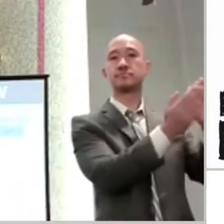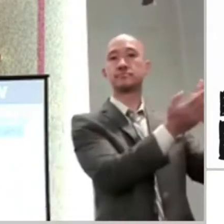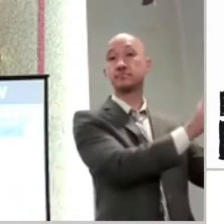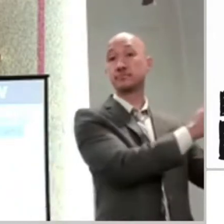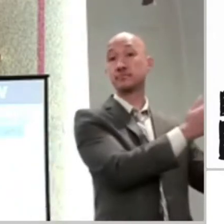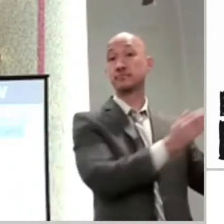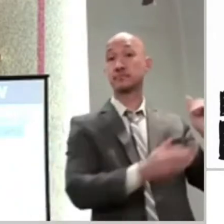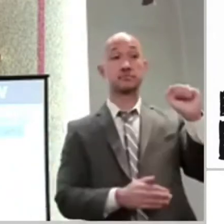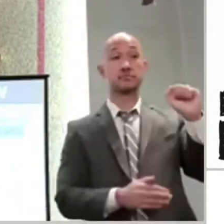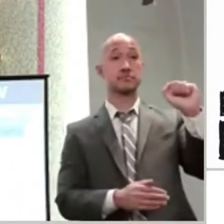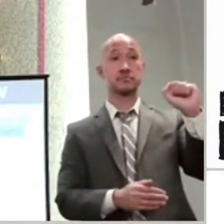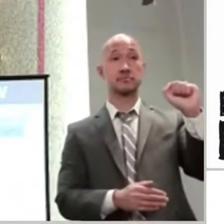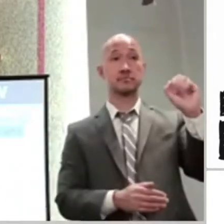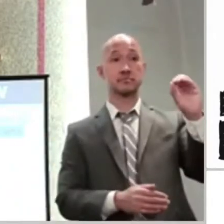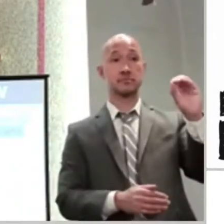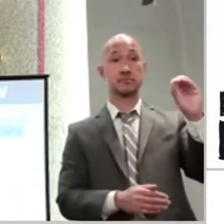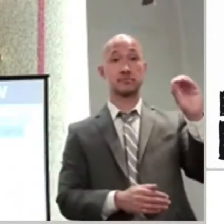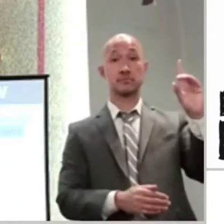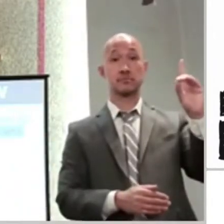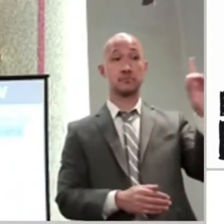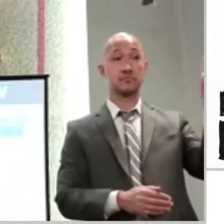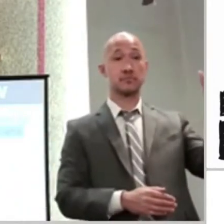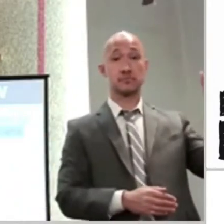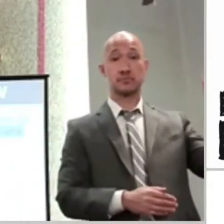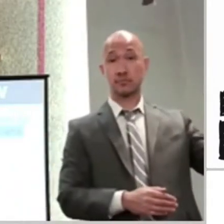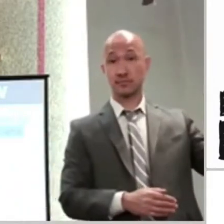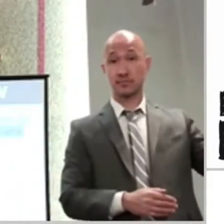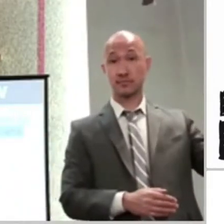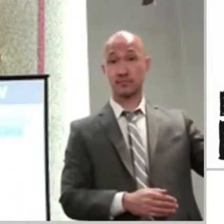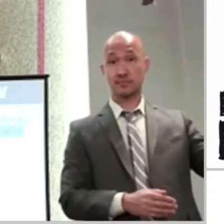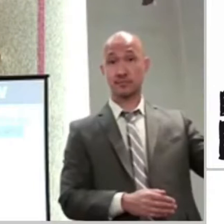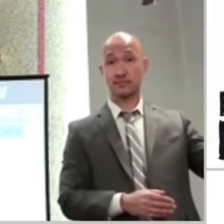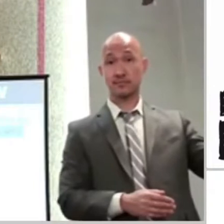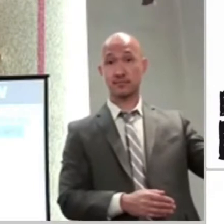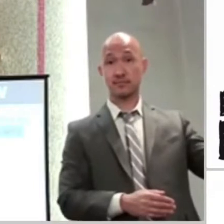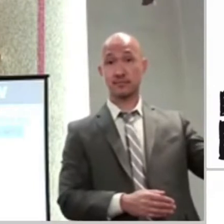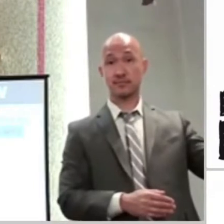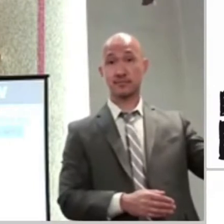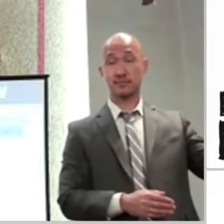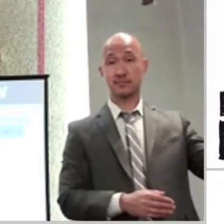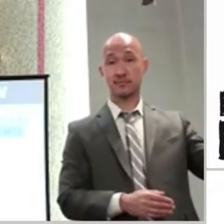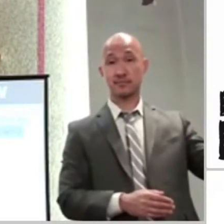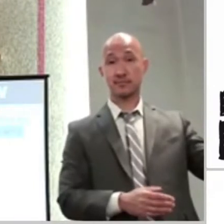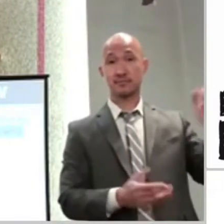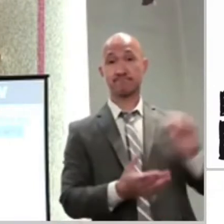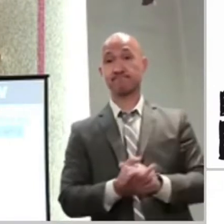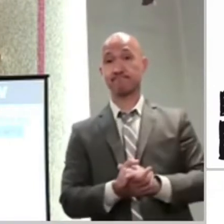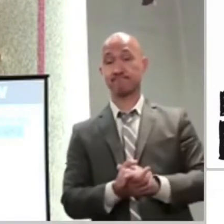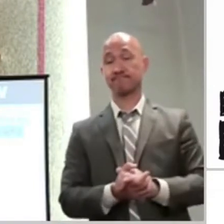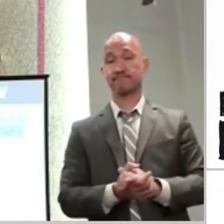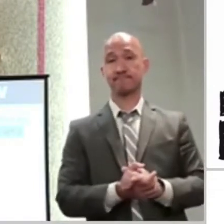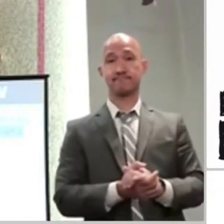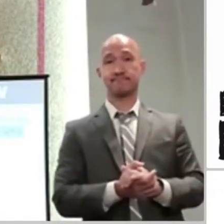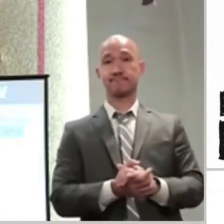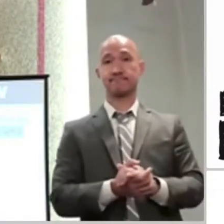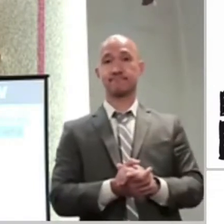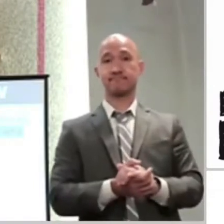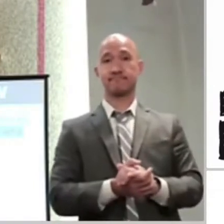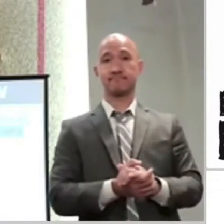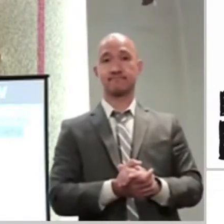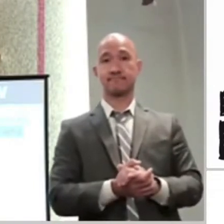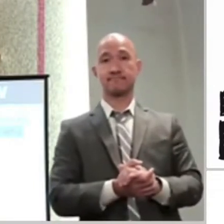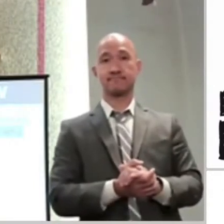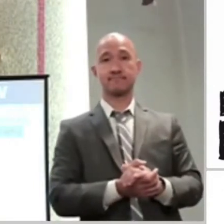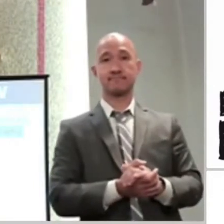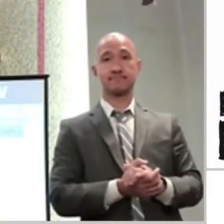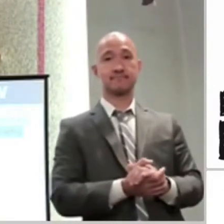that. You know, when he decided to go there. But while he was there, his heart was troubled. And he was called